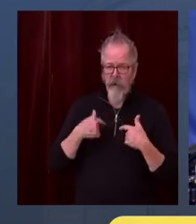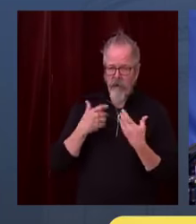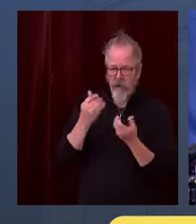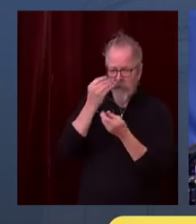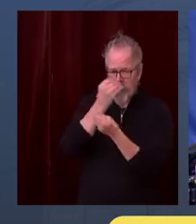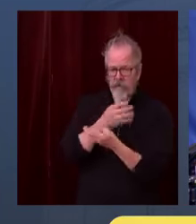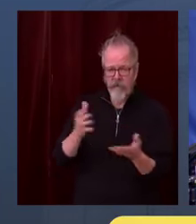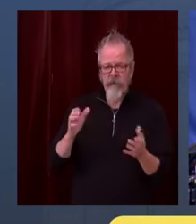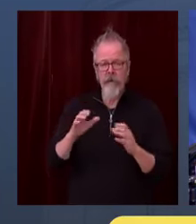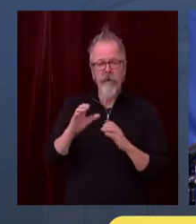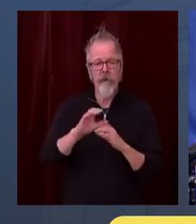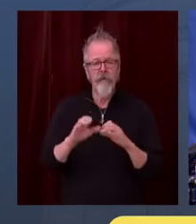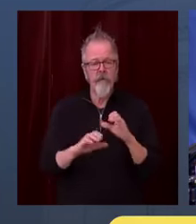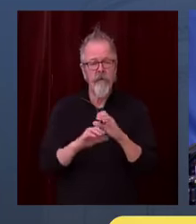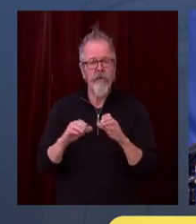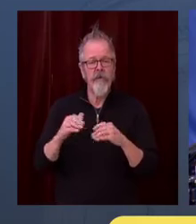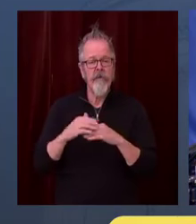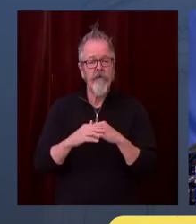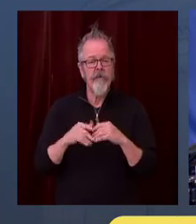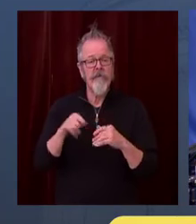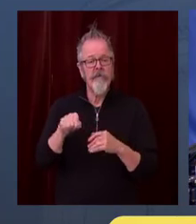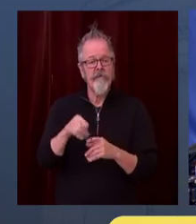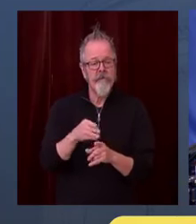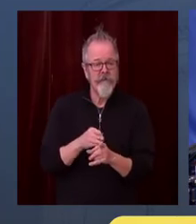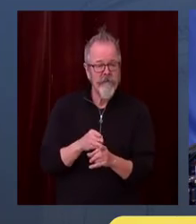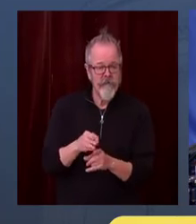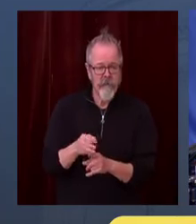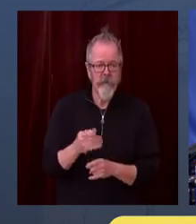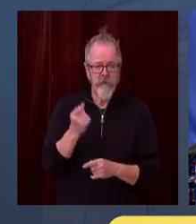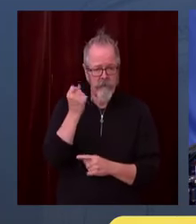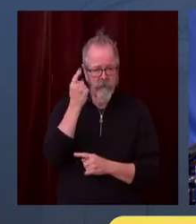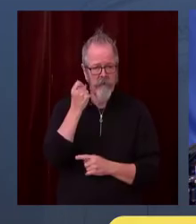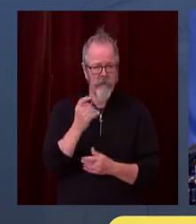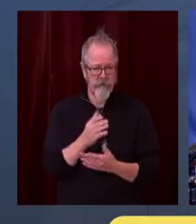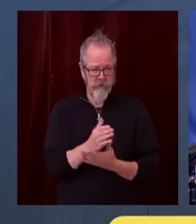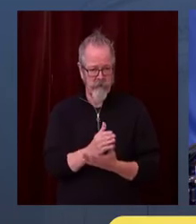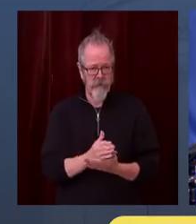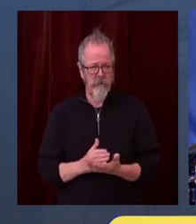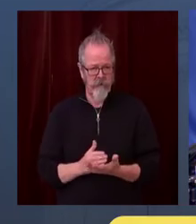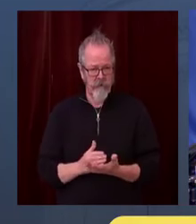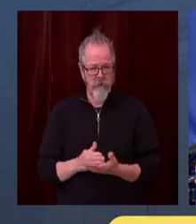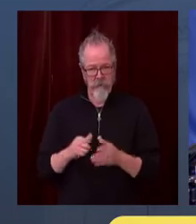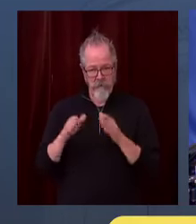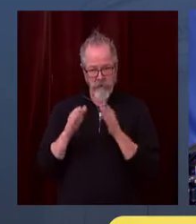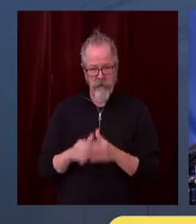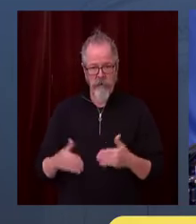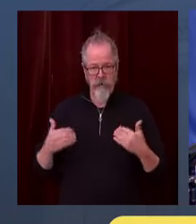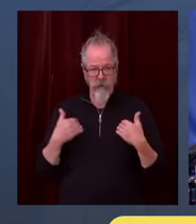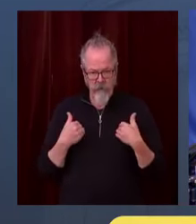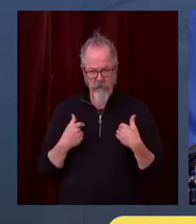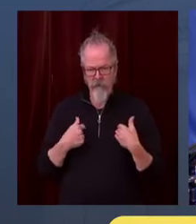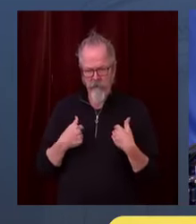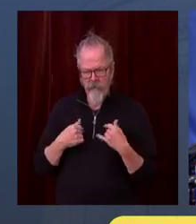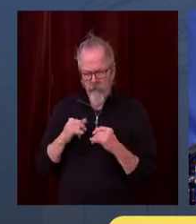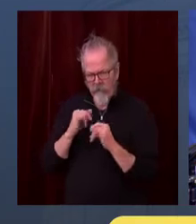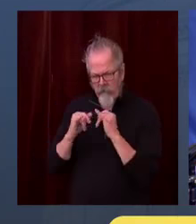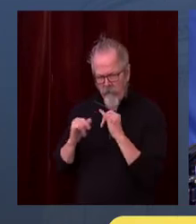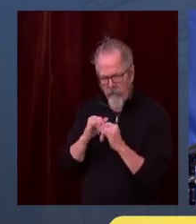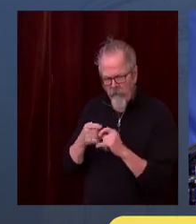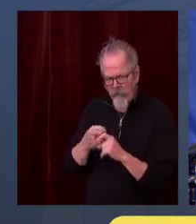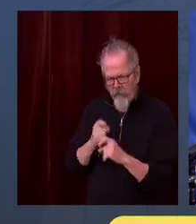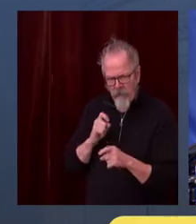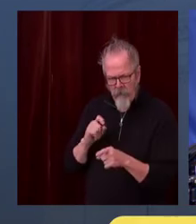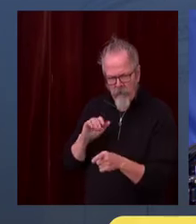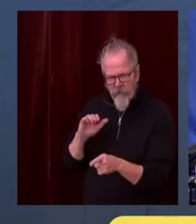and we are not getting as much compliance as we need in the construction industry. And I would advise people in the